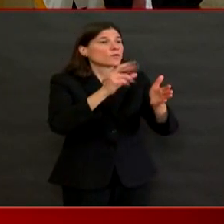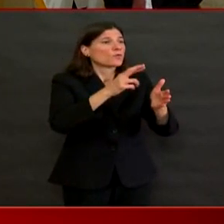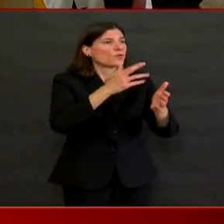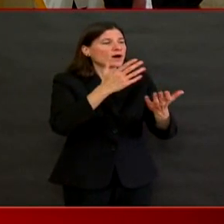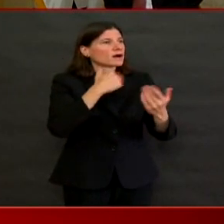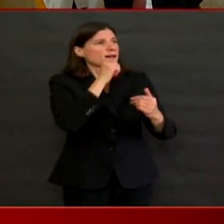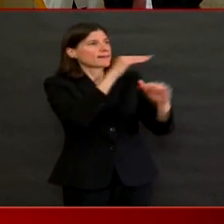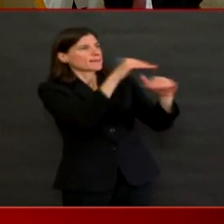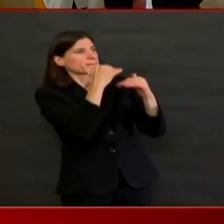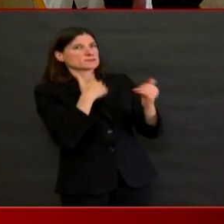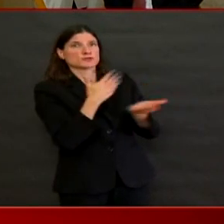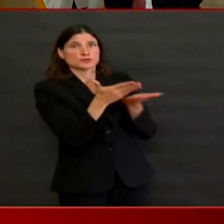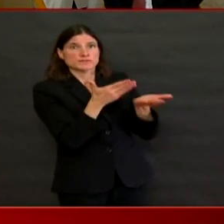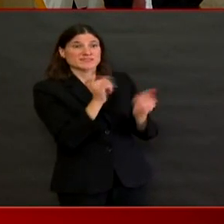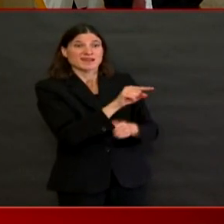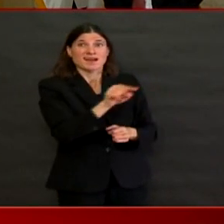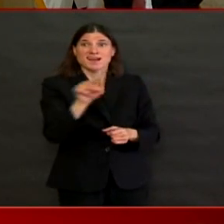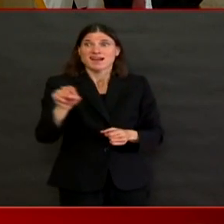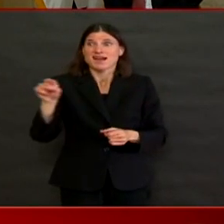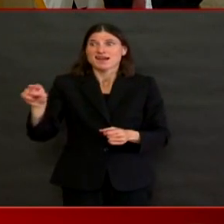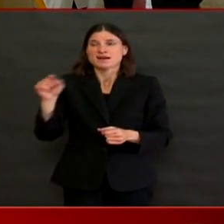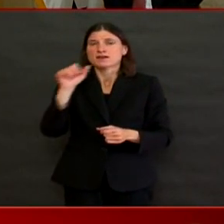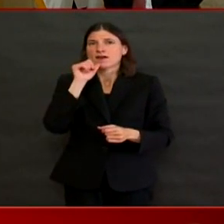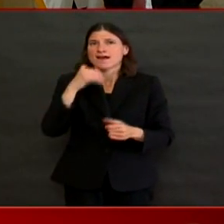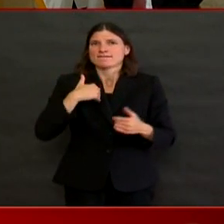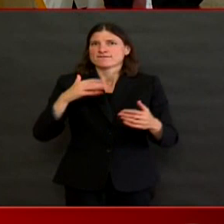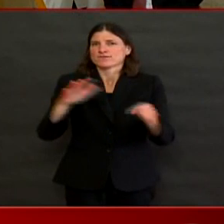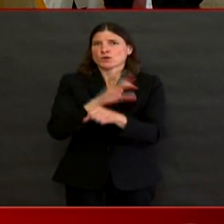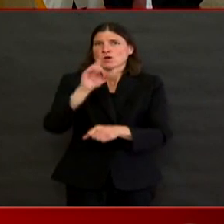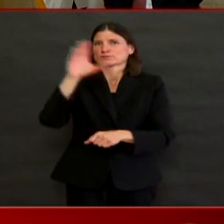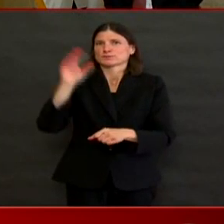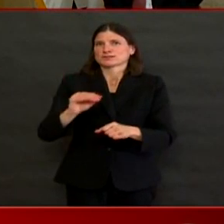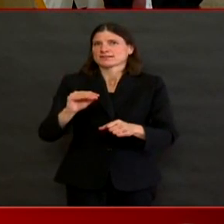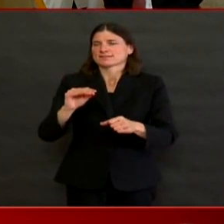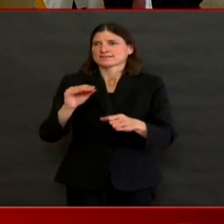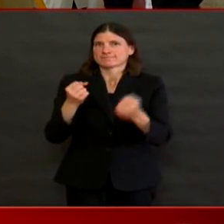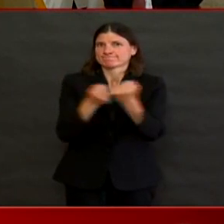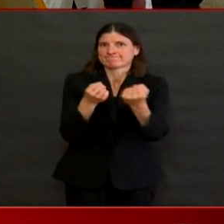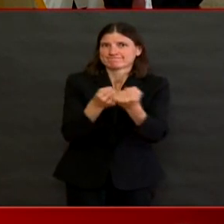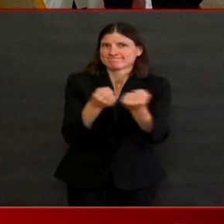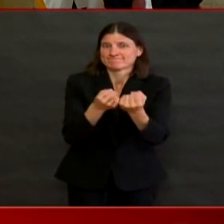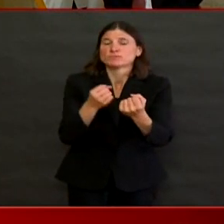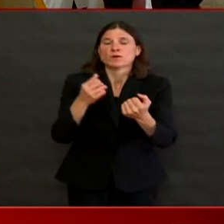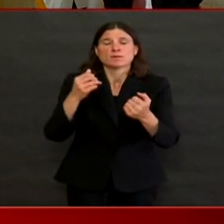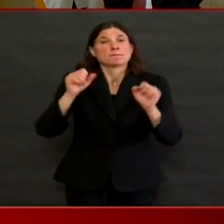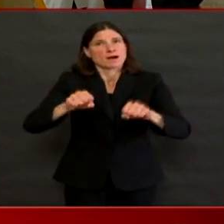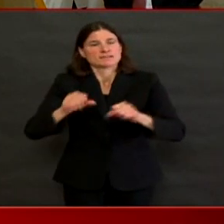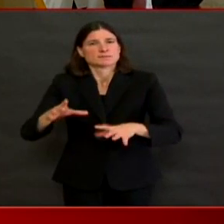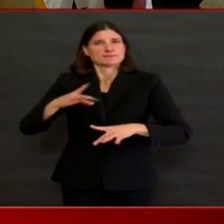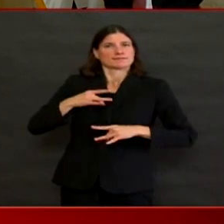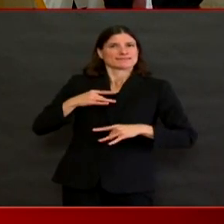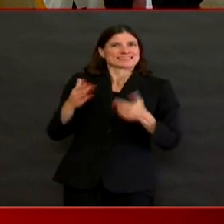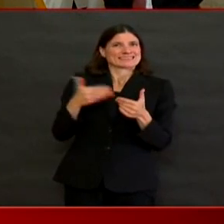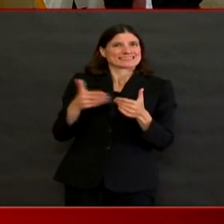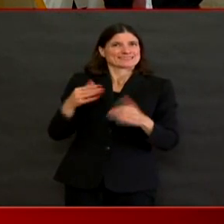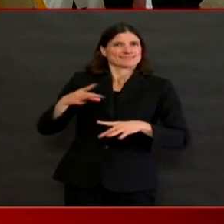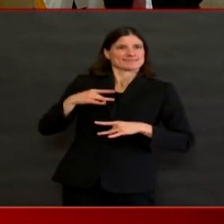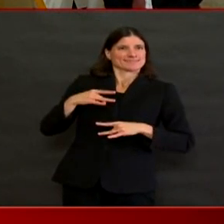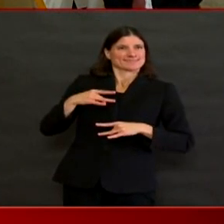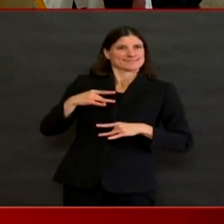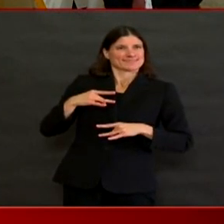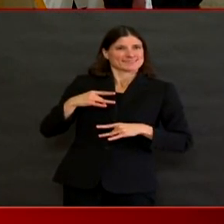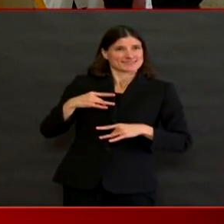making it so that your health should not depend on the zip code that you are from and knowing that